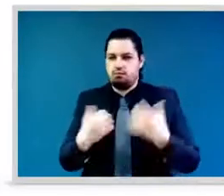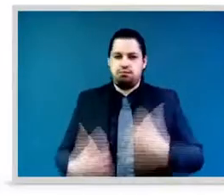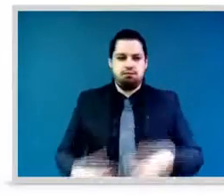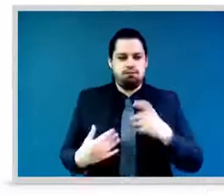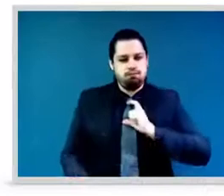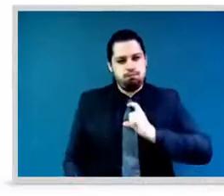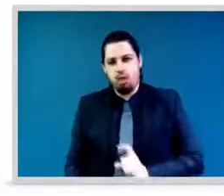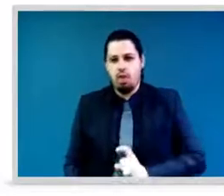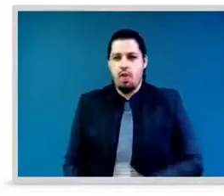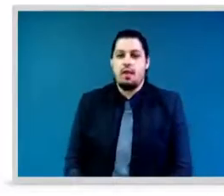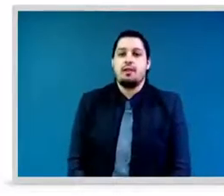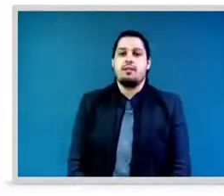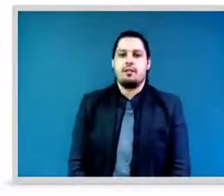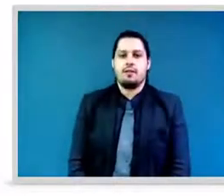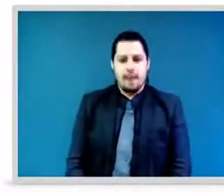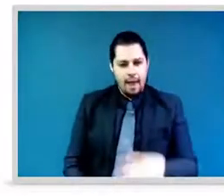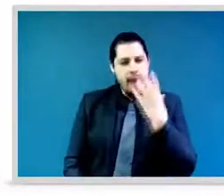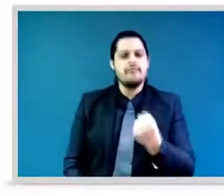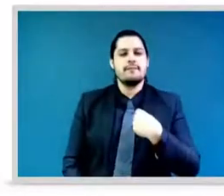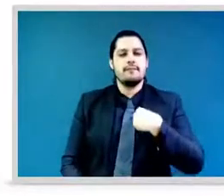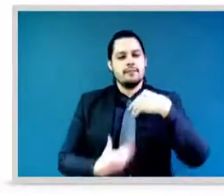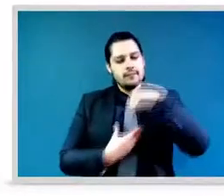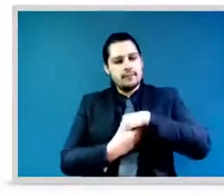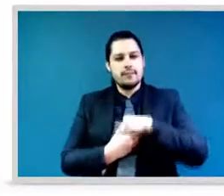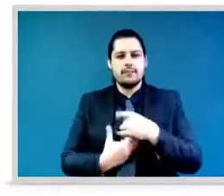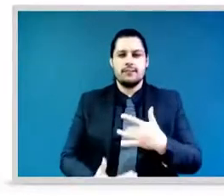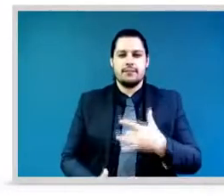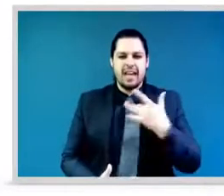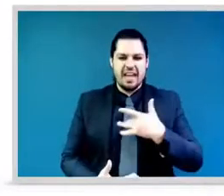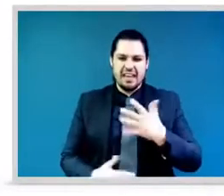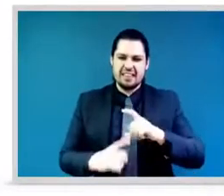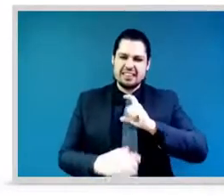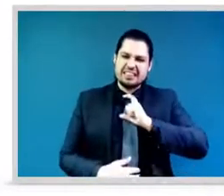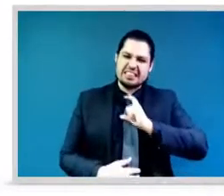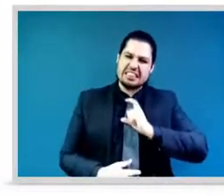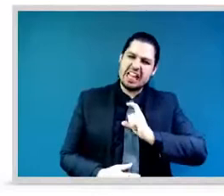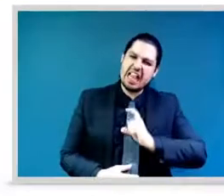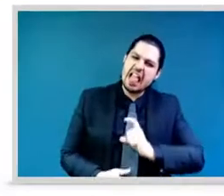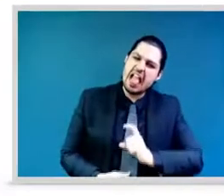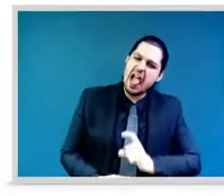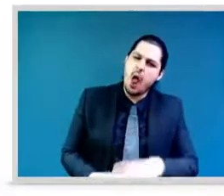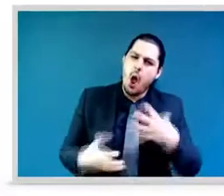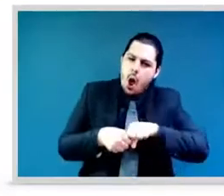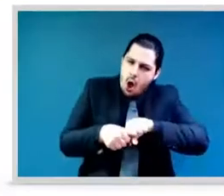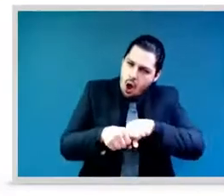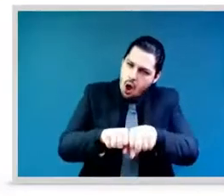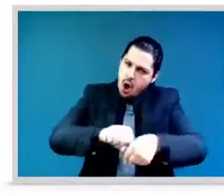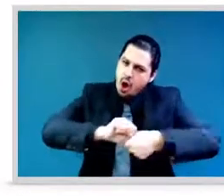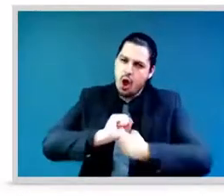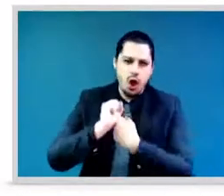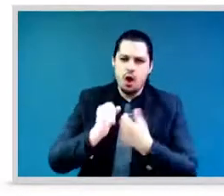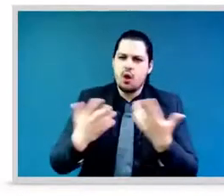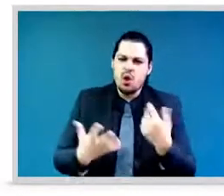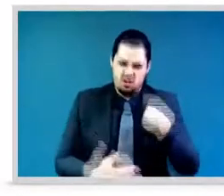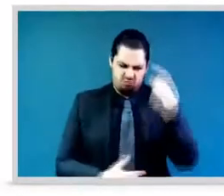that we are not moving as fast as we should. So the question should be, why is it that? And